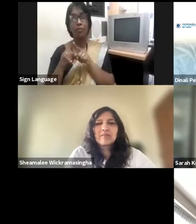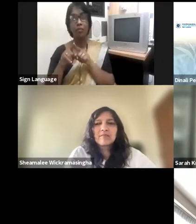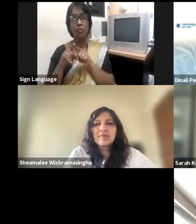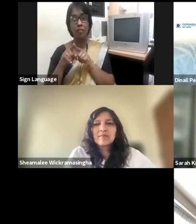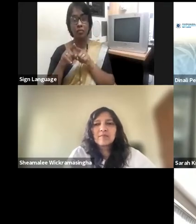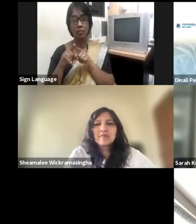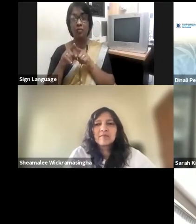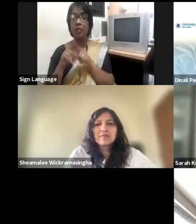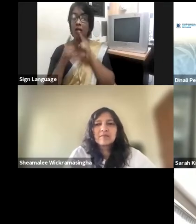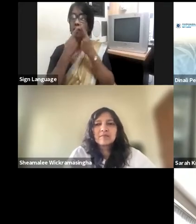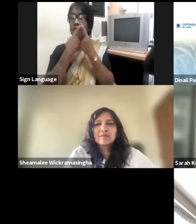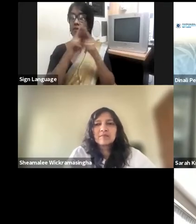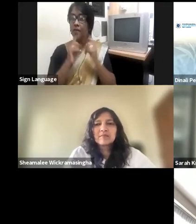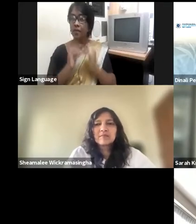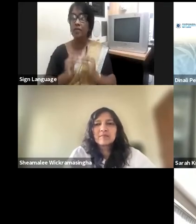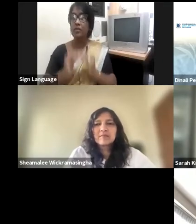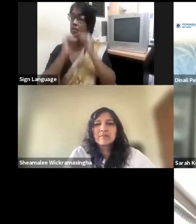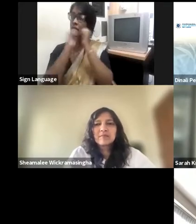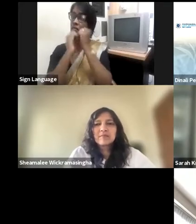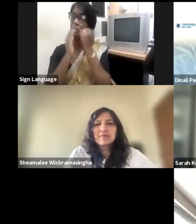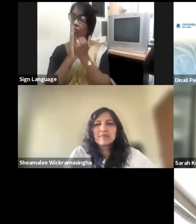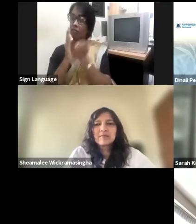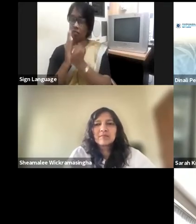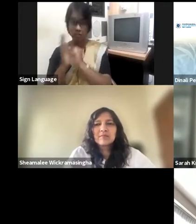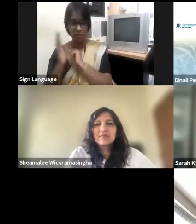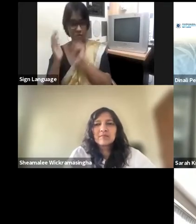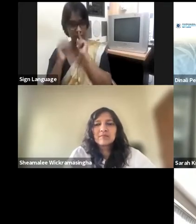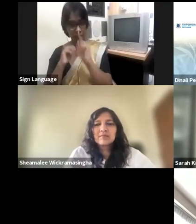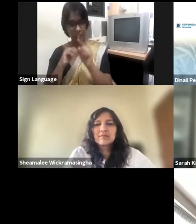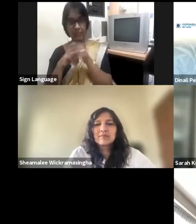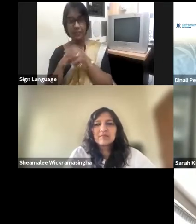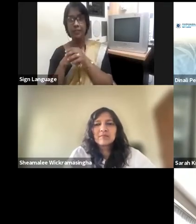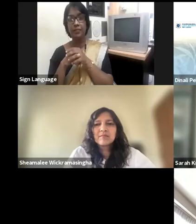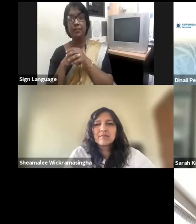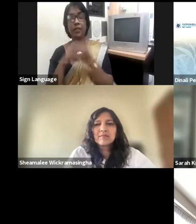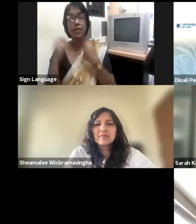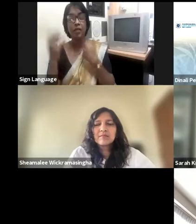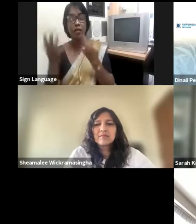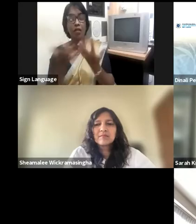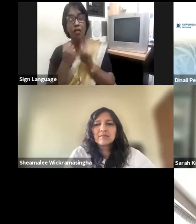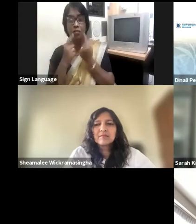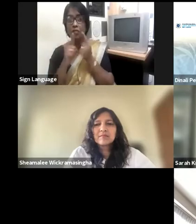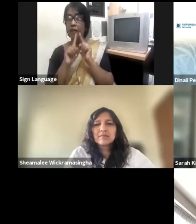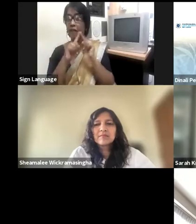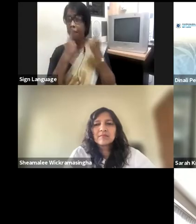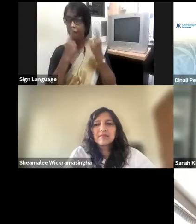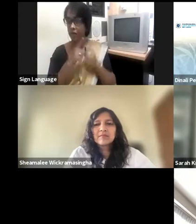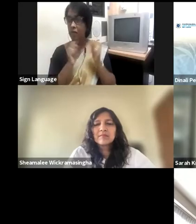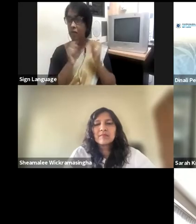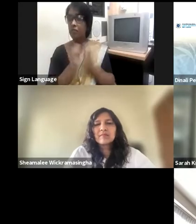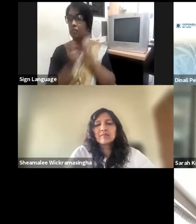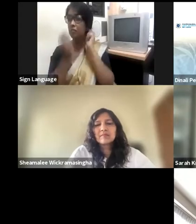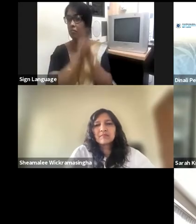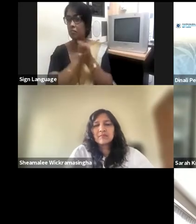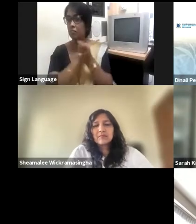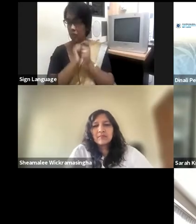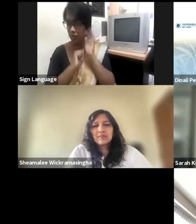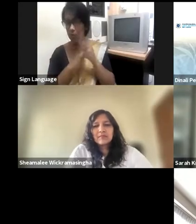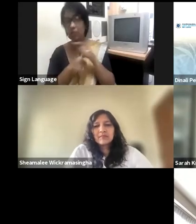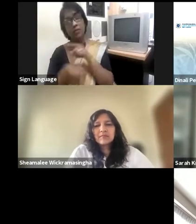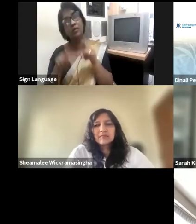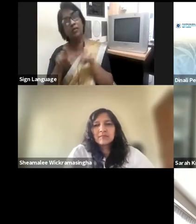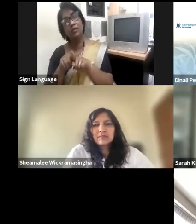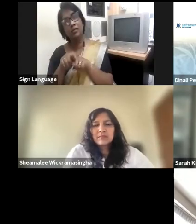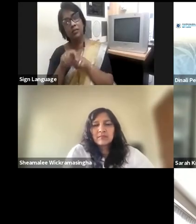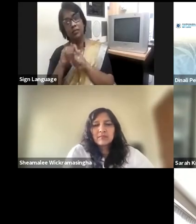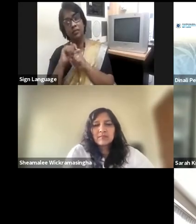in making the changes that are needed and giving the ladies and the women the better their competencies